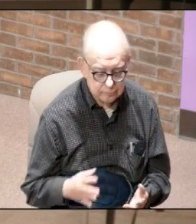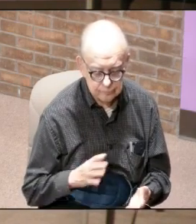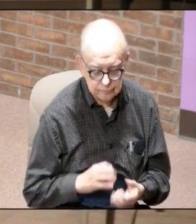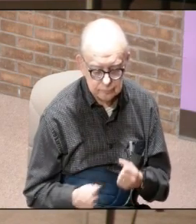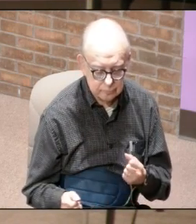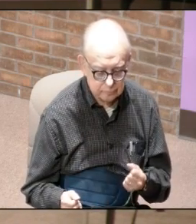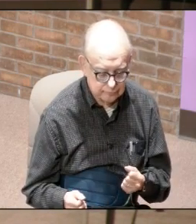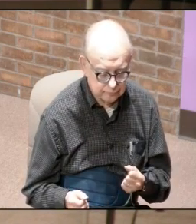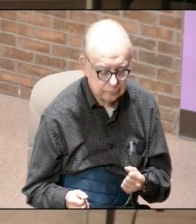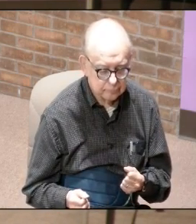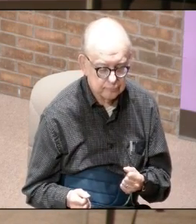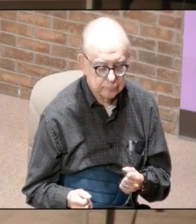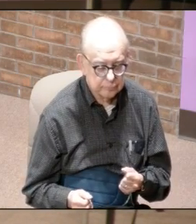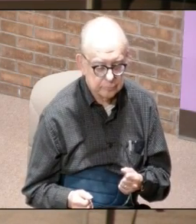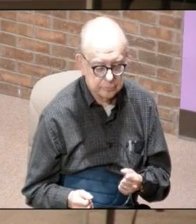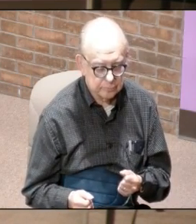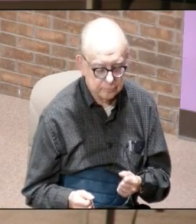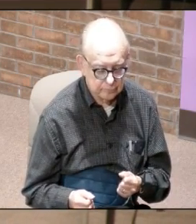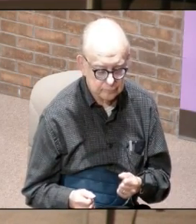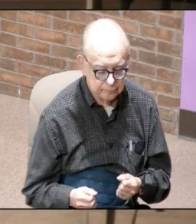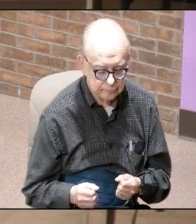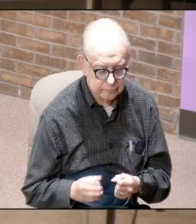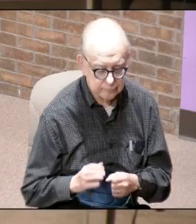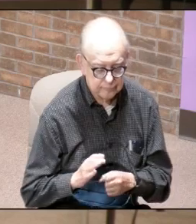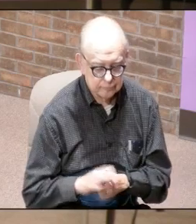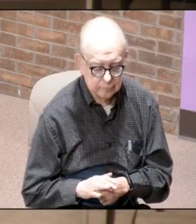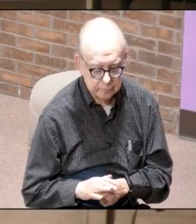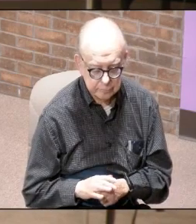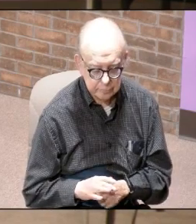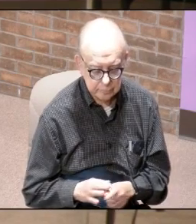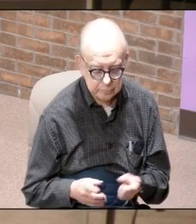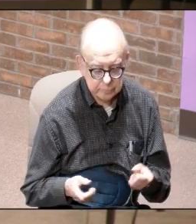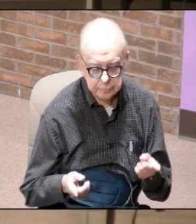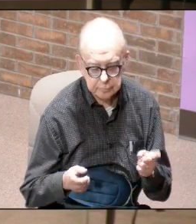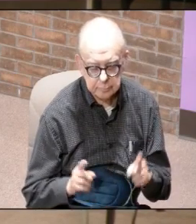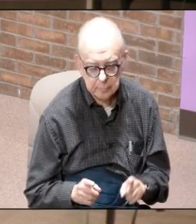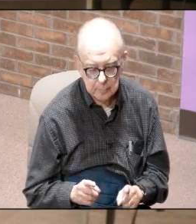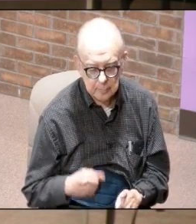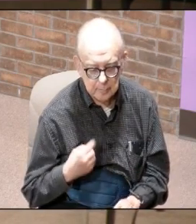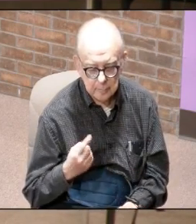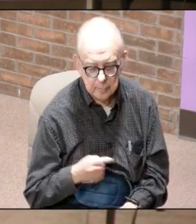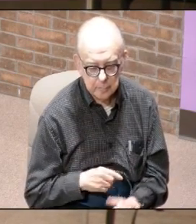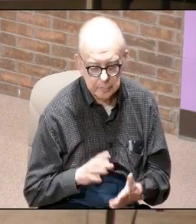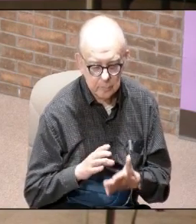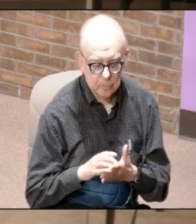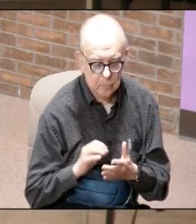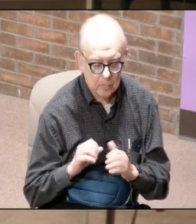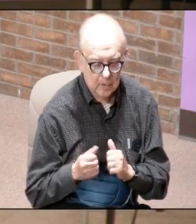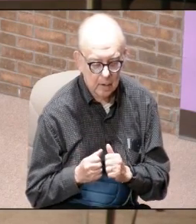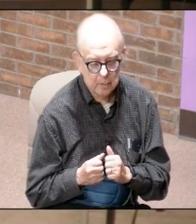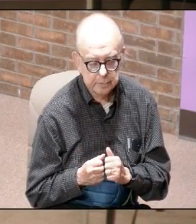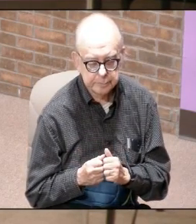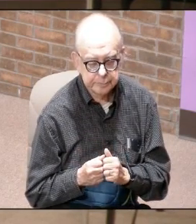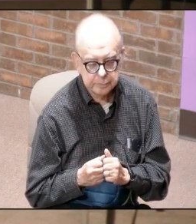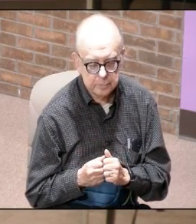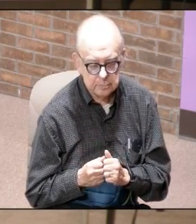suffering this thalipis that basically what is happening is we are learning how to